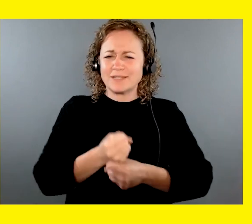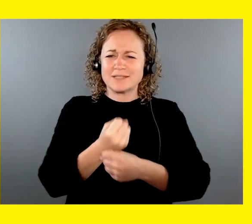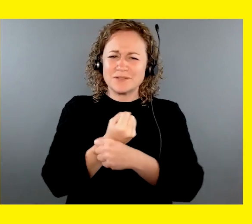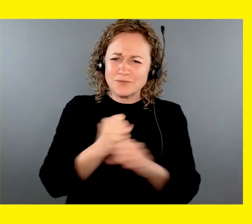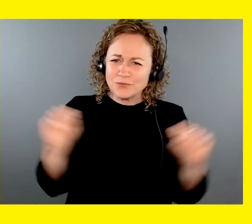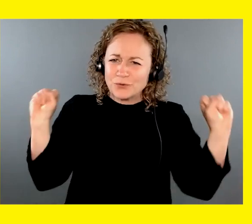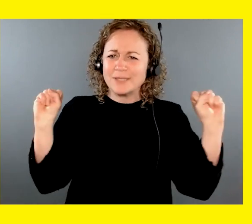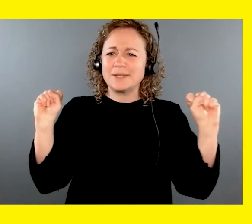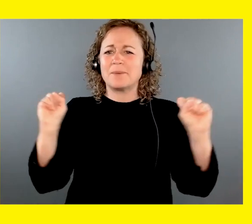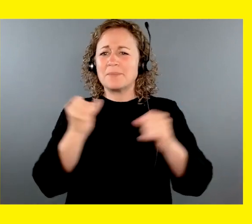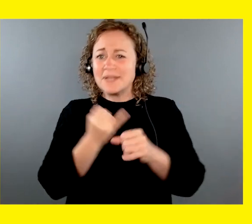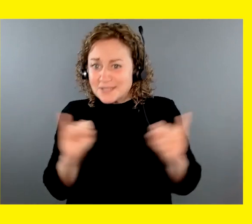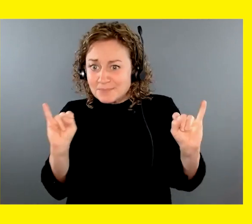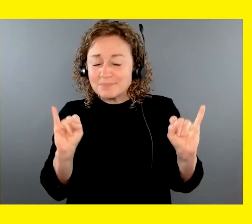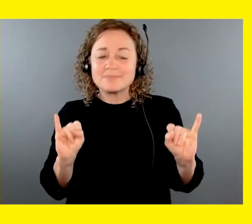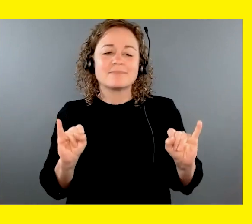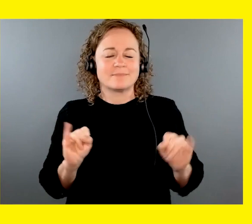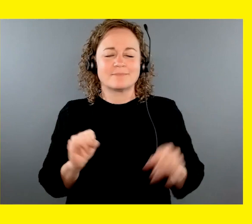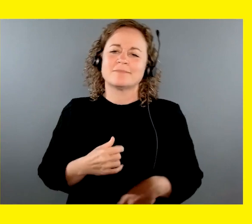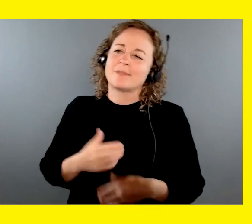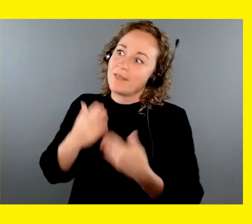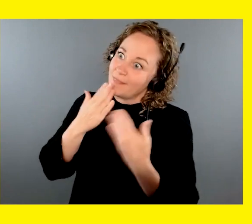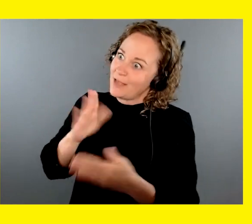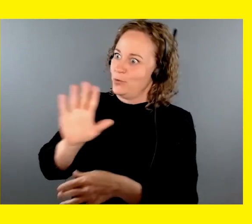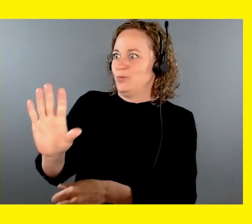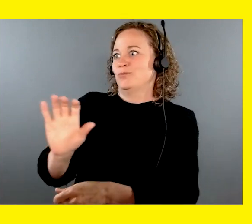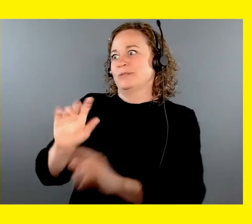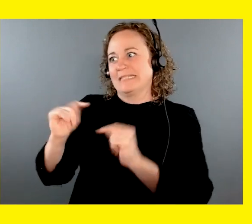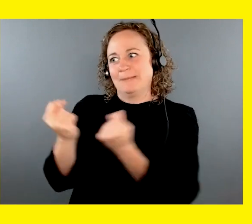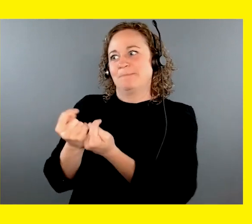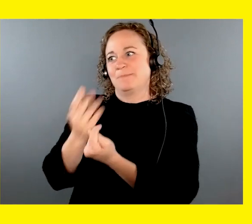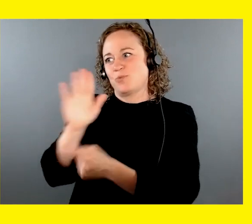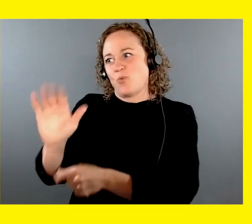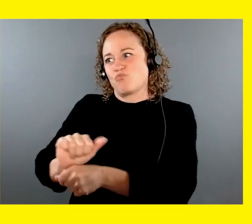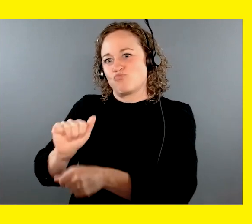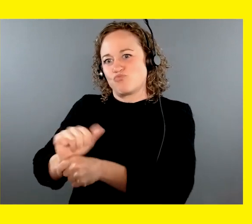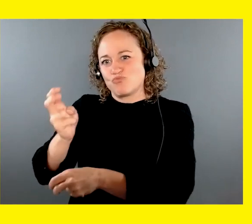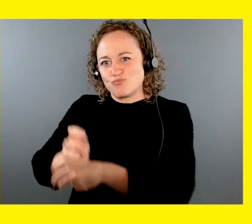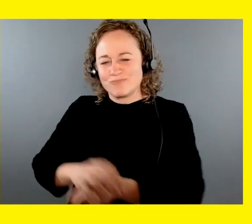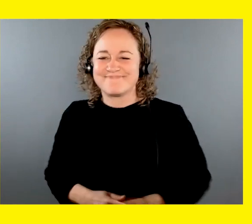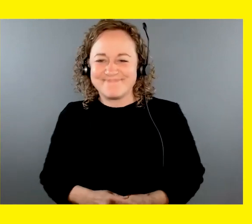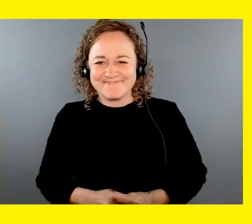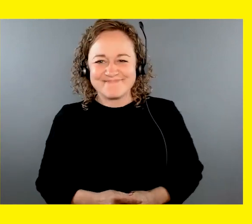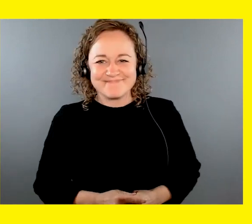Thank you for all your hard work over the year, team. Now I'm going to turn it over to you, Ben.